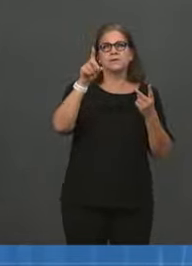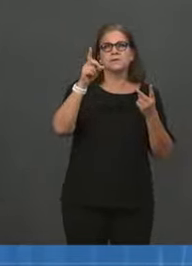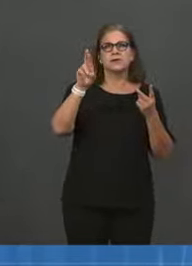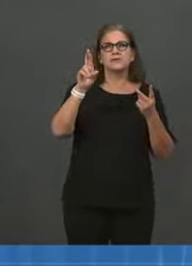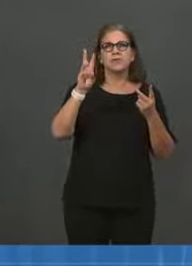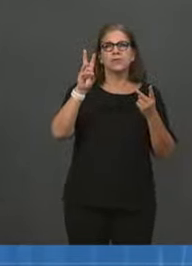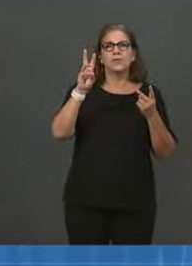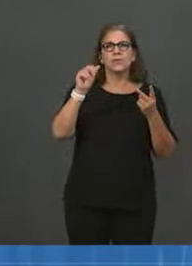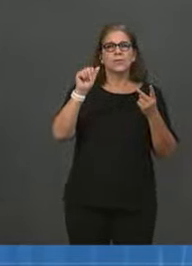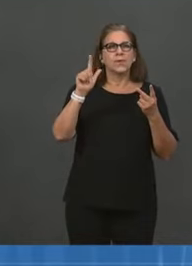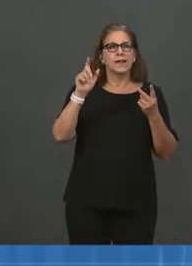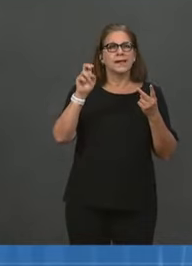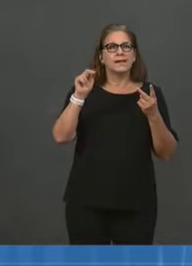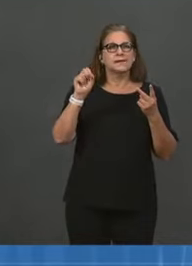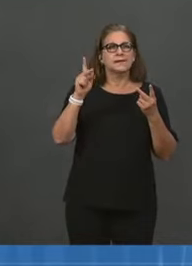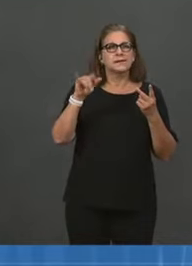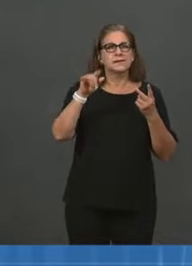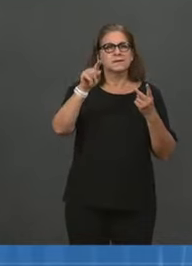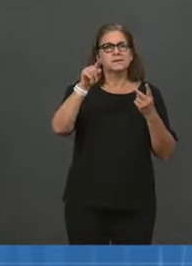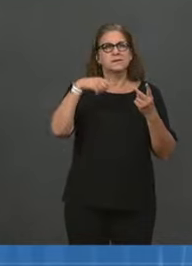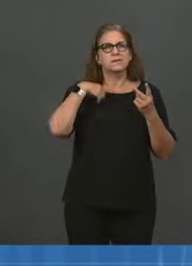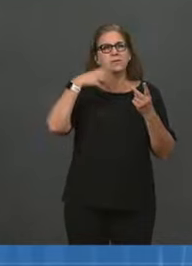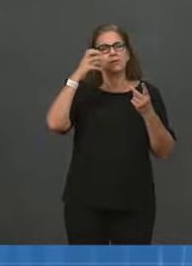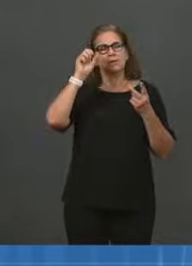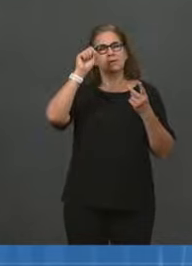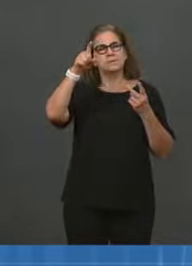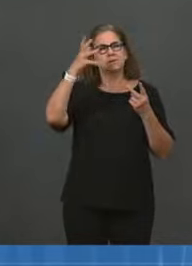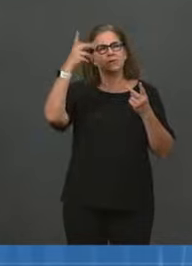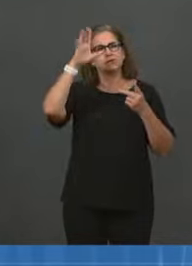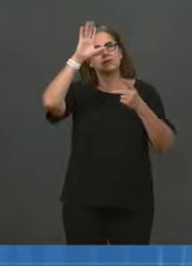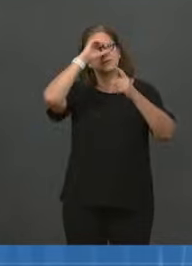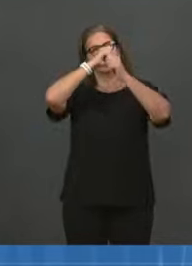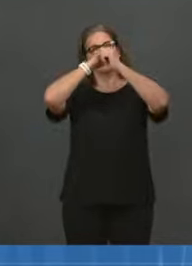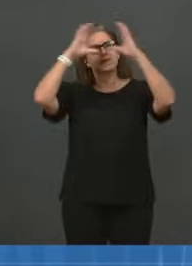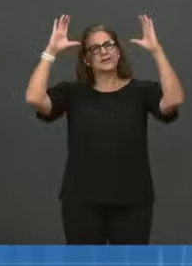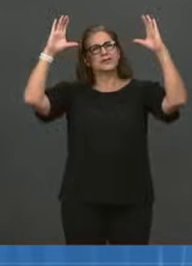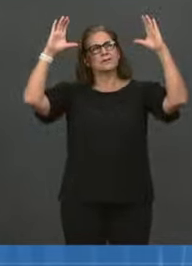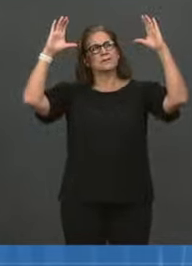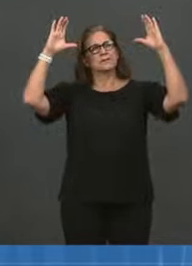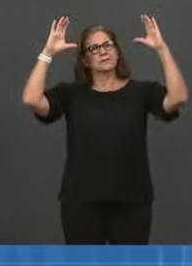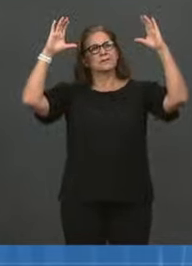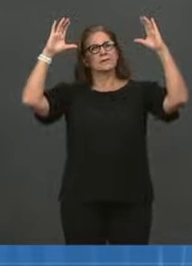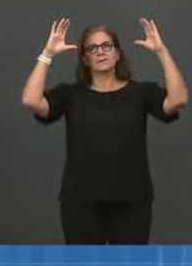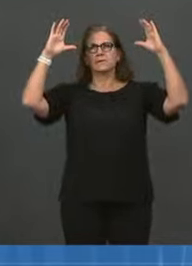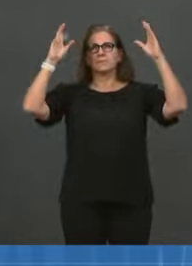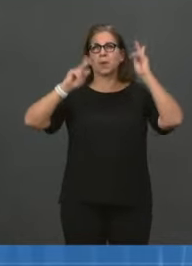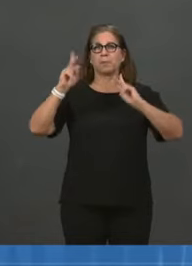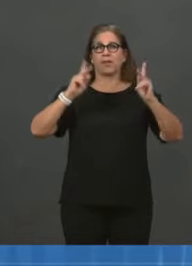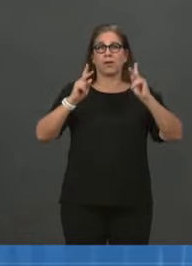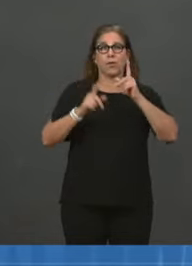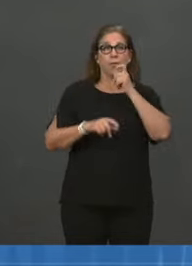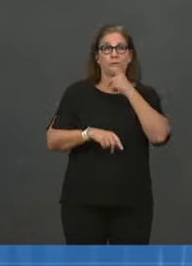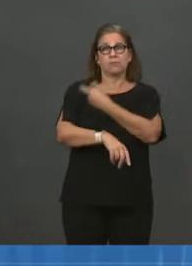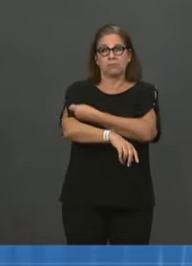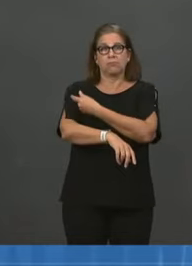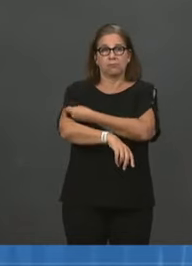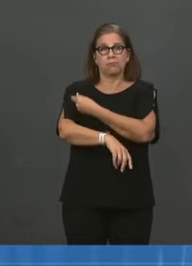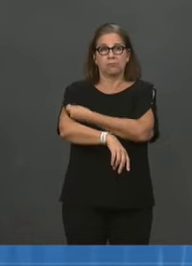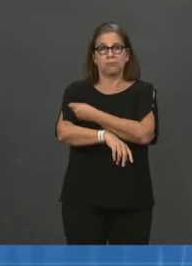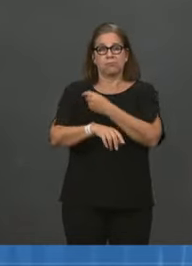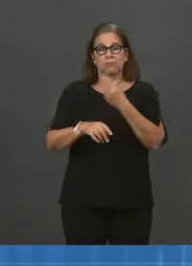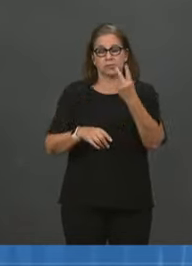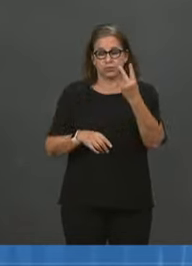the definition of what it means to be fully vaccinated now that these boosters are recommended? Should people who are eligible for a booster now